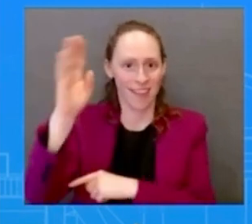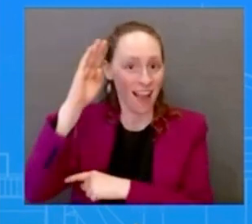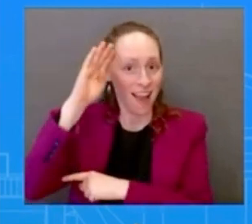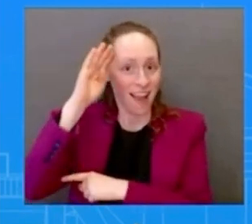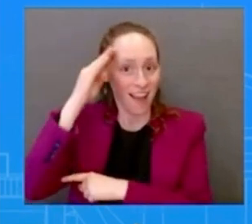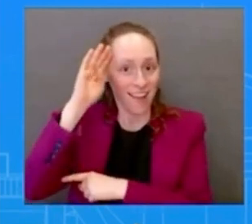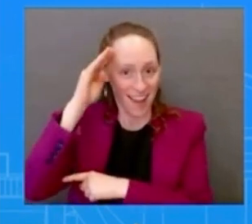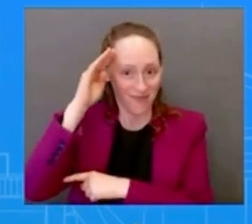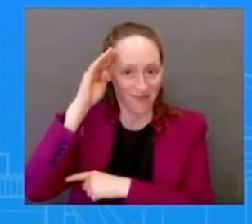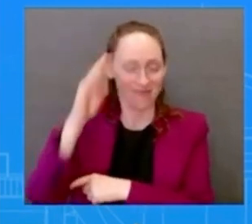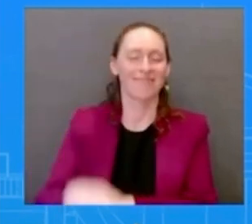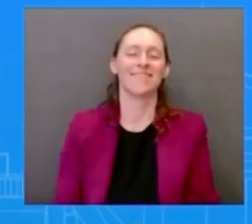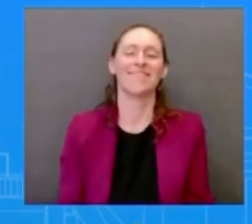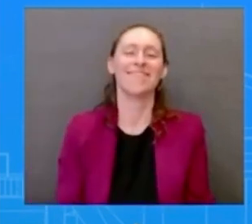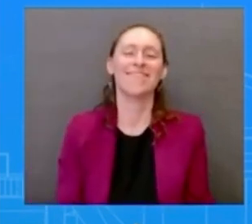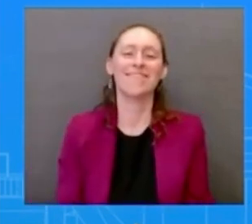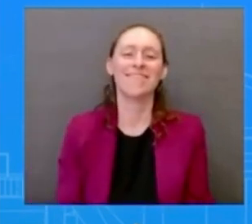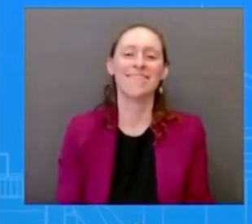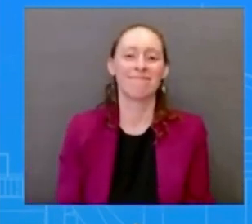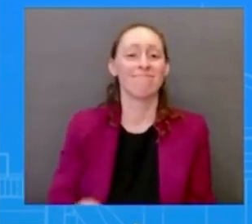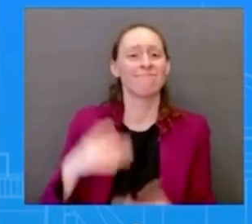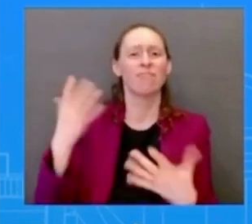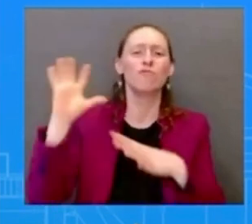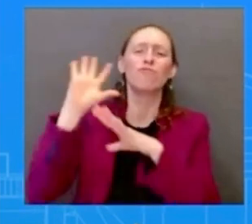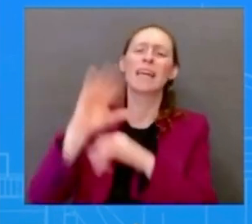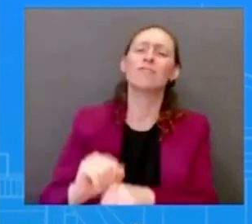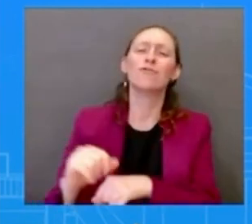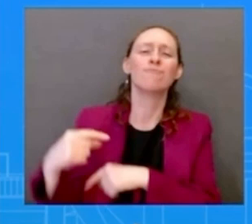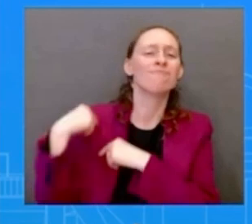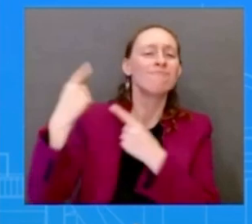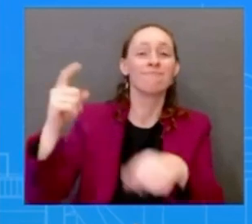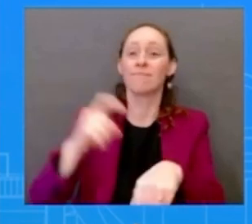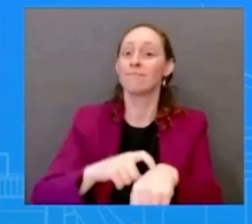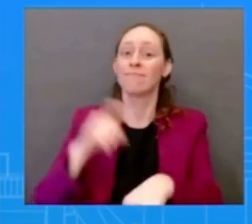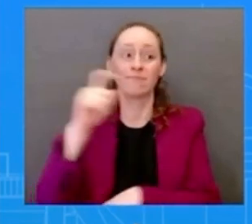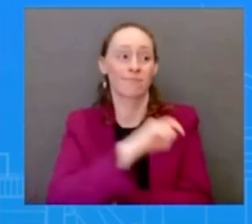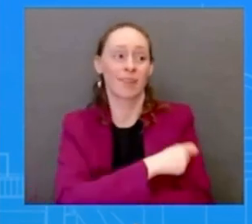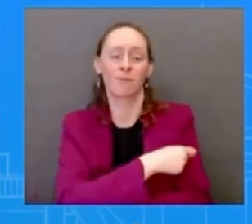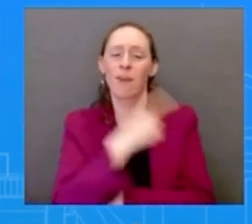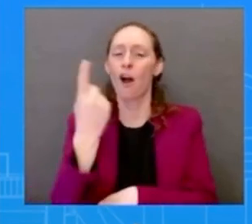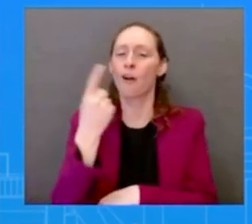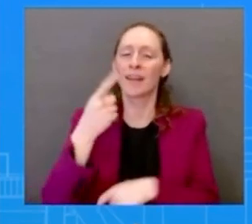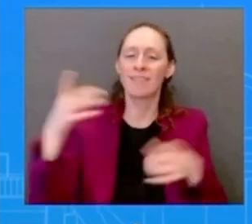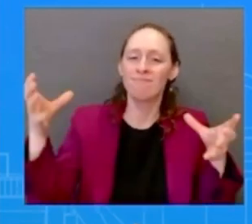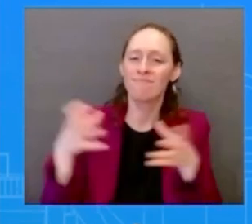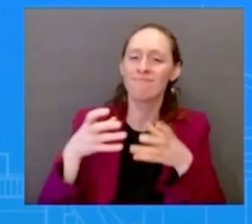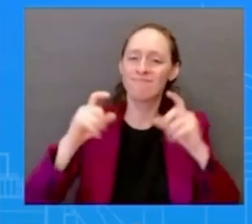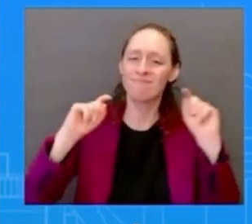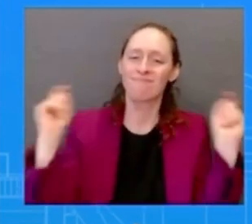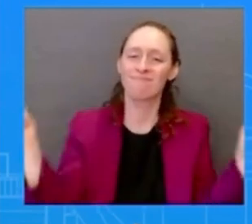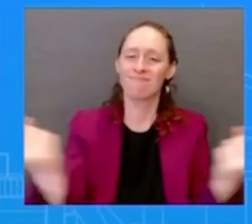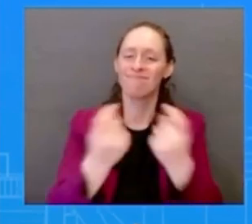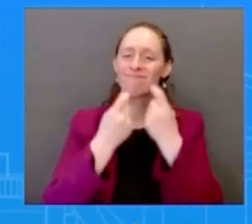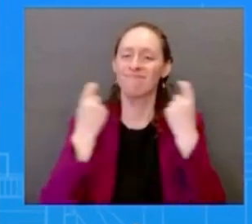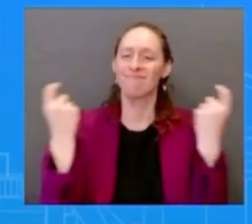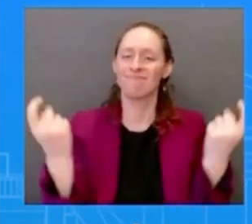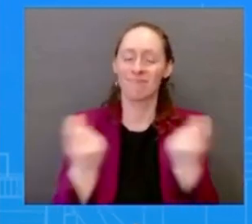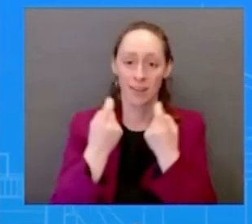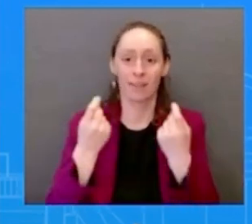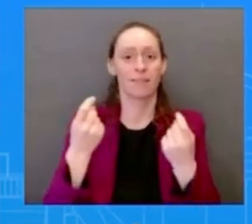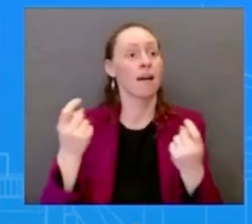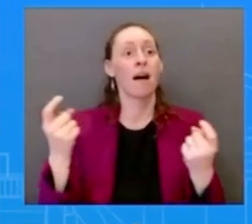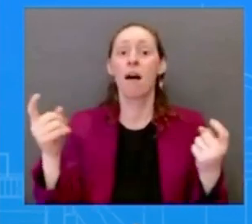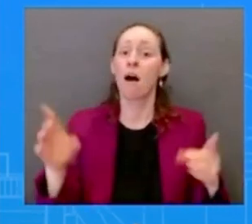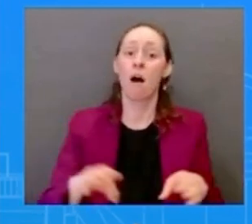here at the White House to kick off the the celebrations Taoiseach and his partner Mr. Bennett will join Vice President